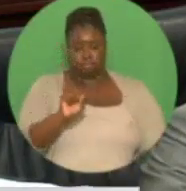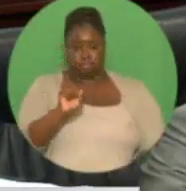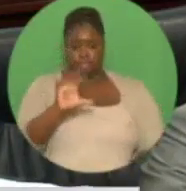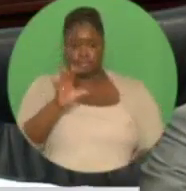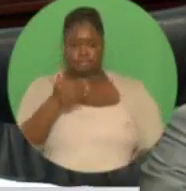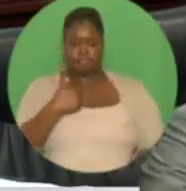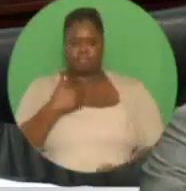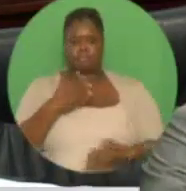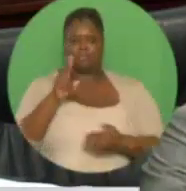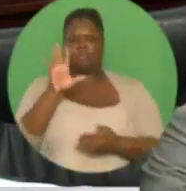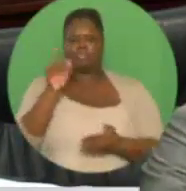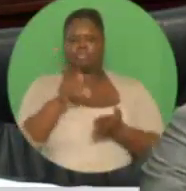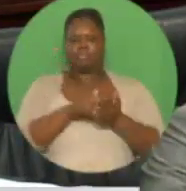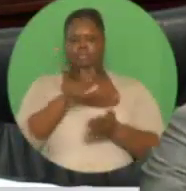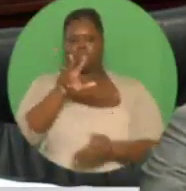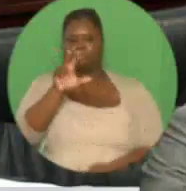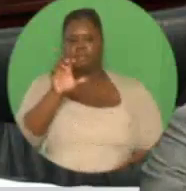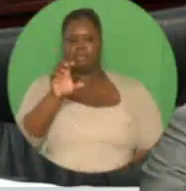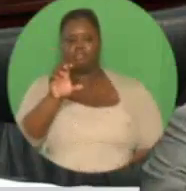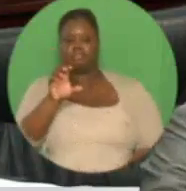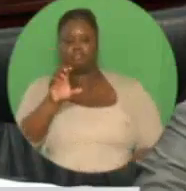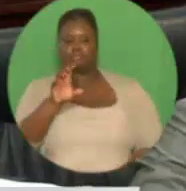3,000 kilograms of seeds. Tourism.